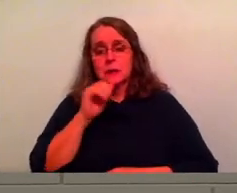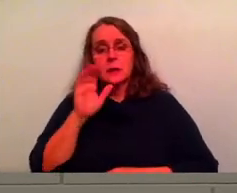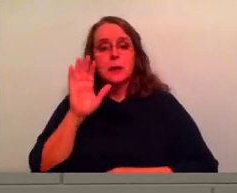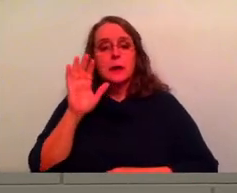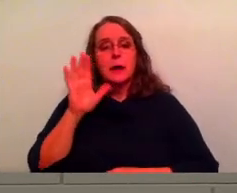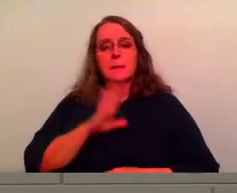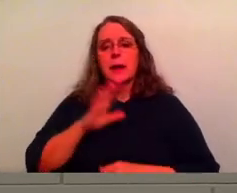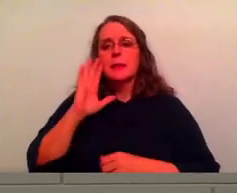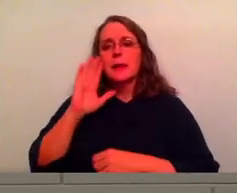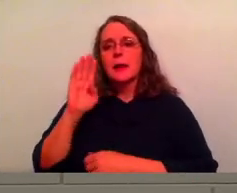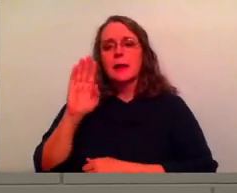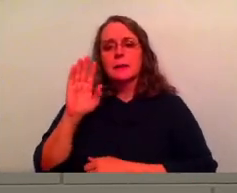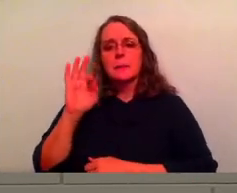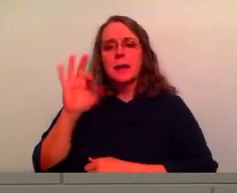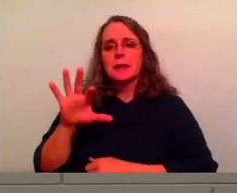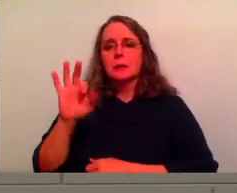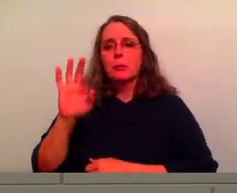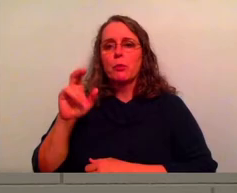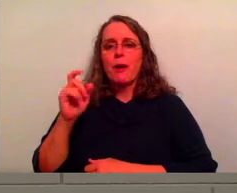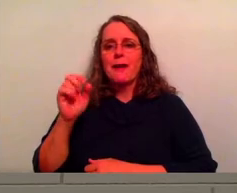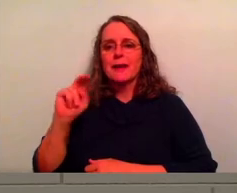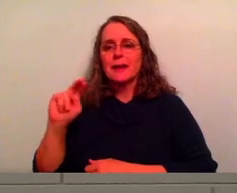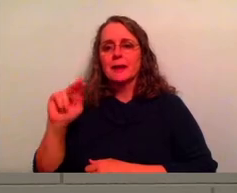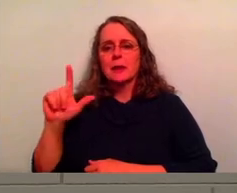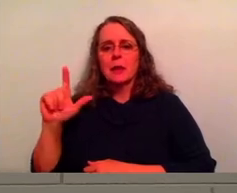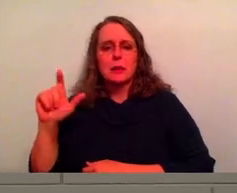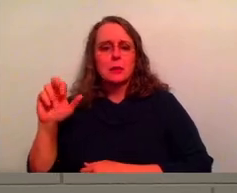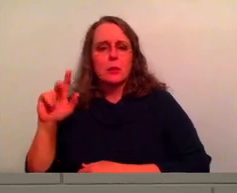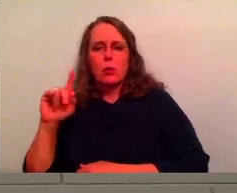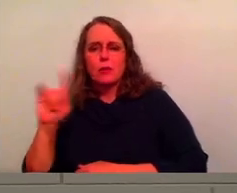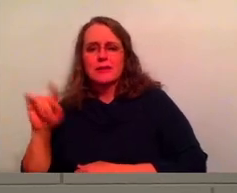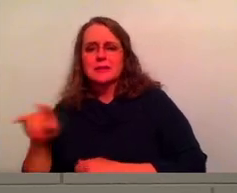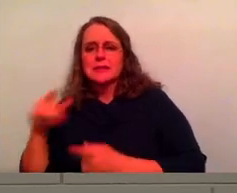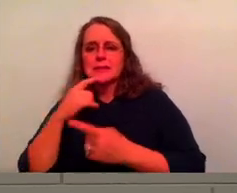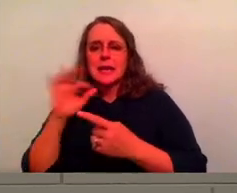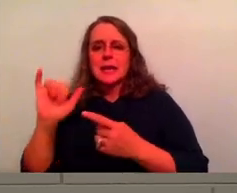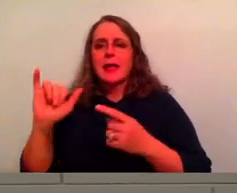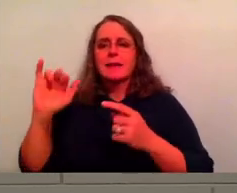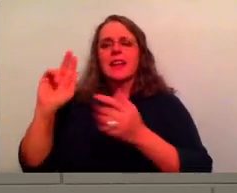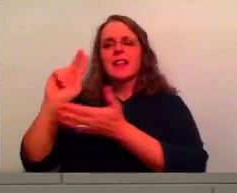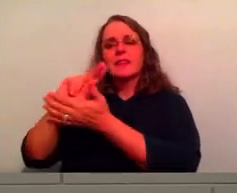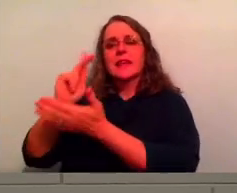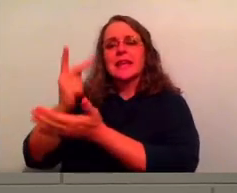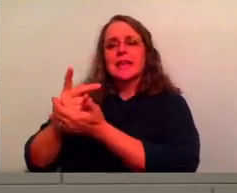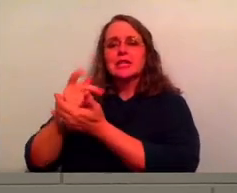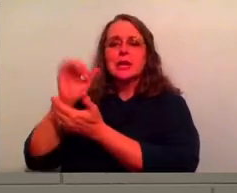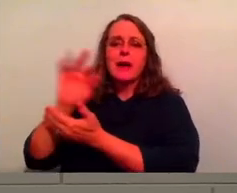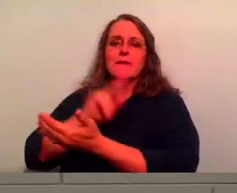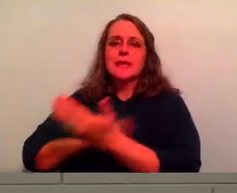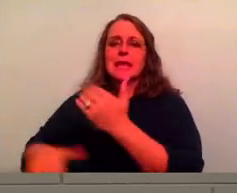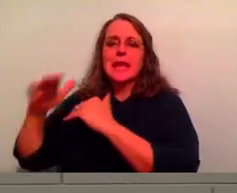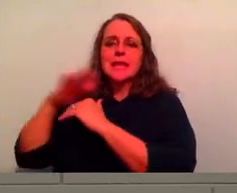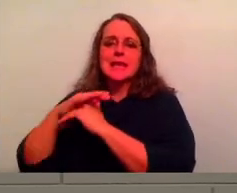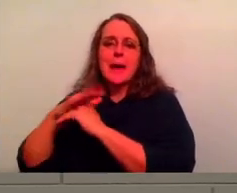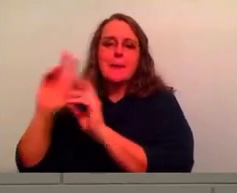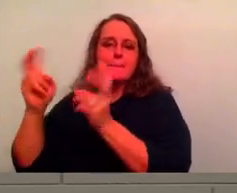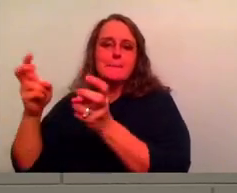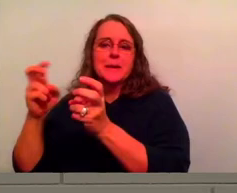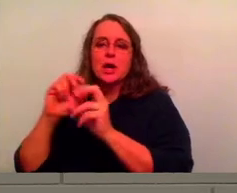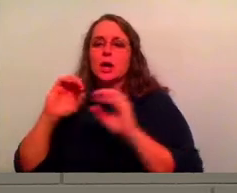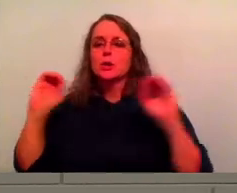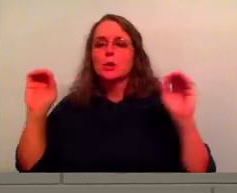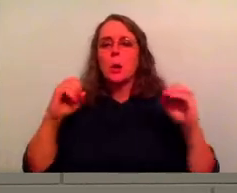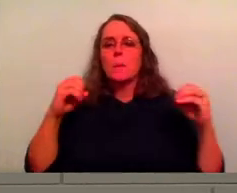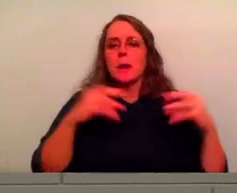he preaches a sermon and he talks about how in the kitchen of the kingdom, there are no microwaves, only